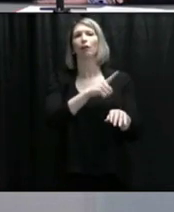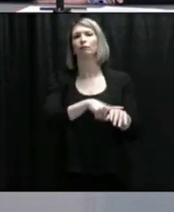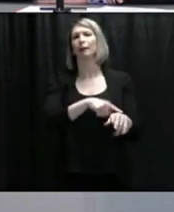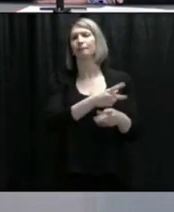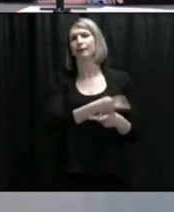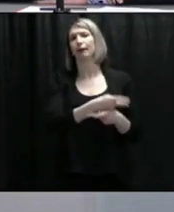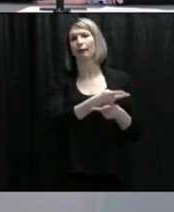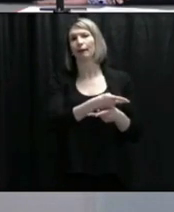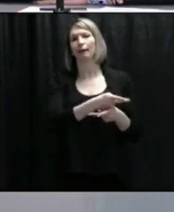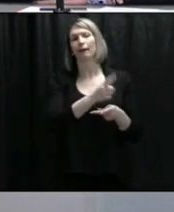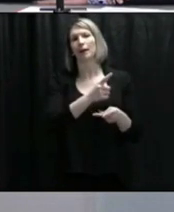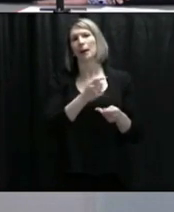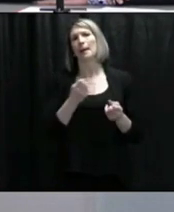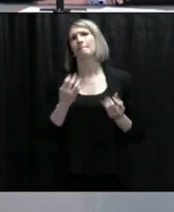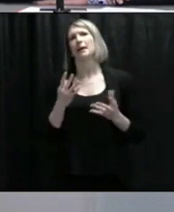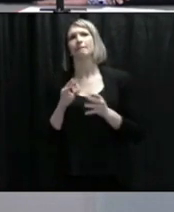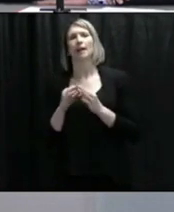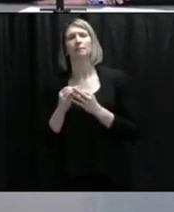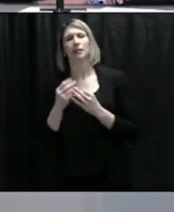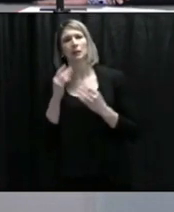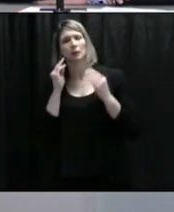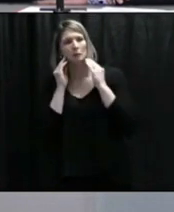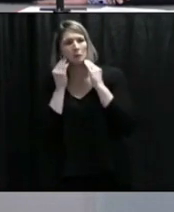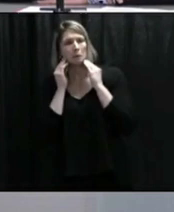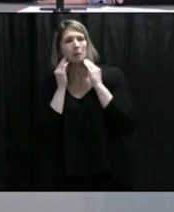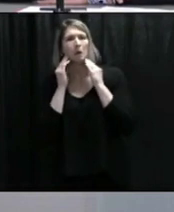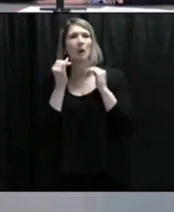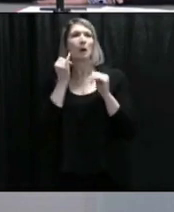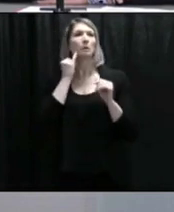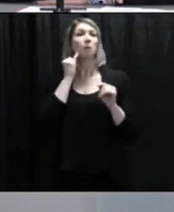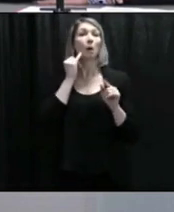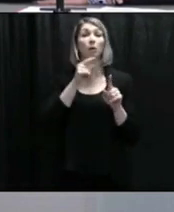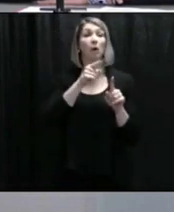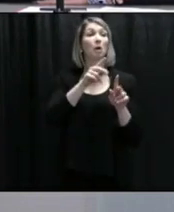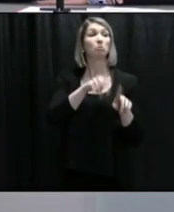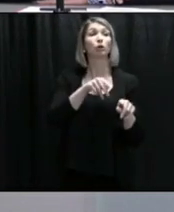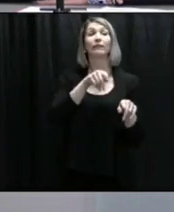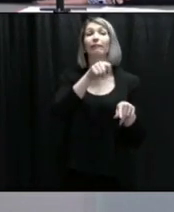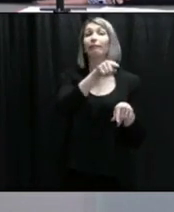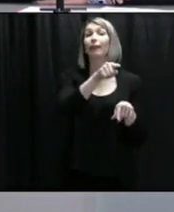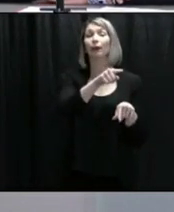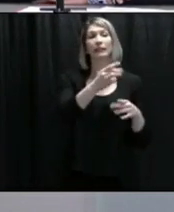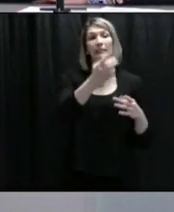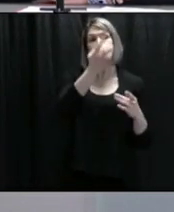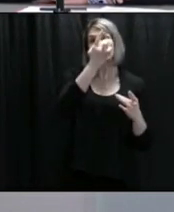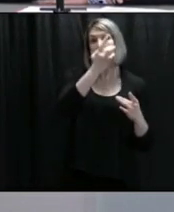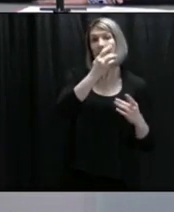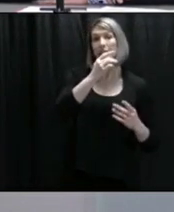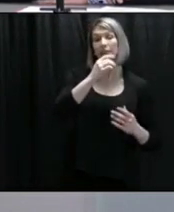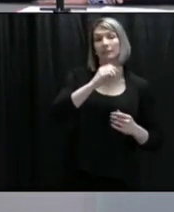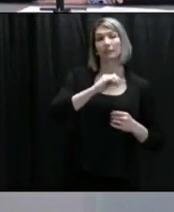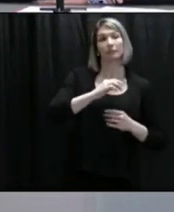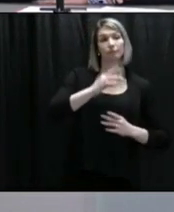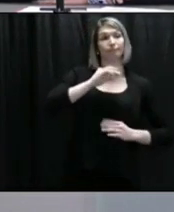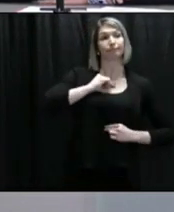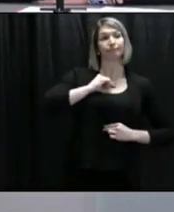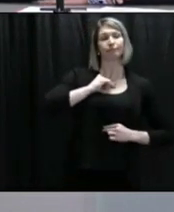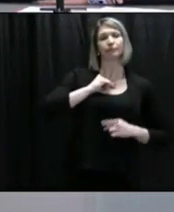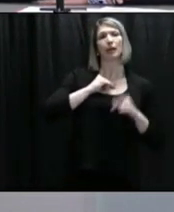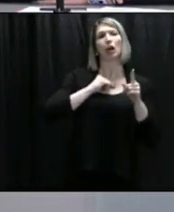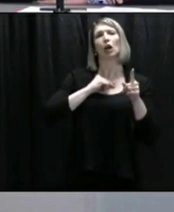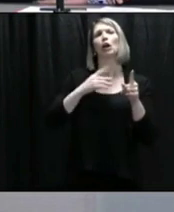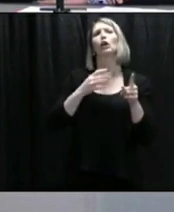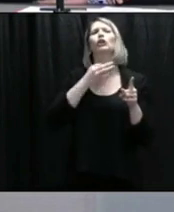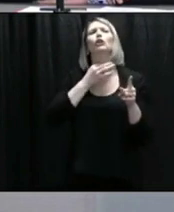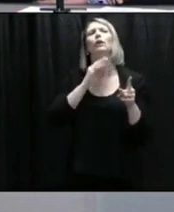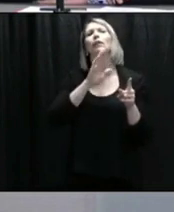like Pleasant View Towers. Do people get removed? Do people get isolated? And they're struggling to find and to actually get answers on this. What are